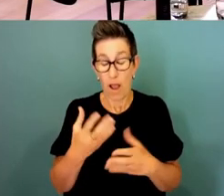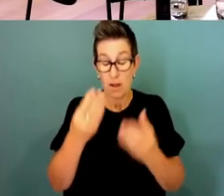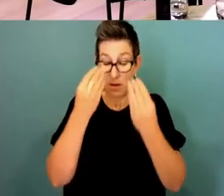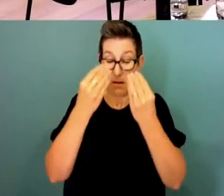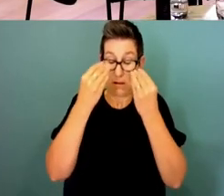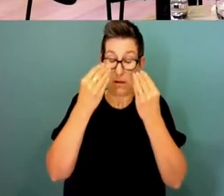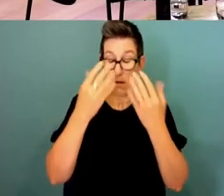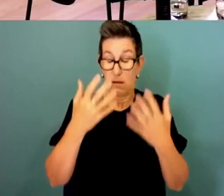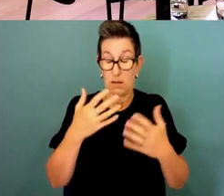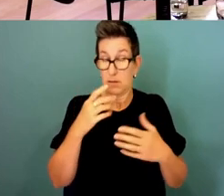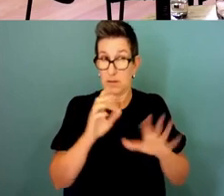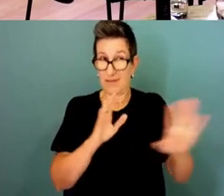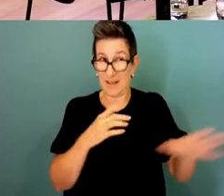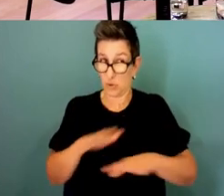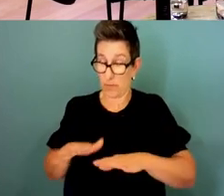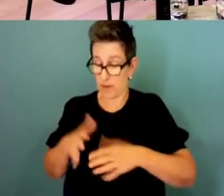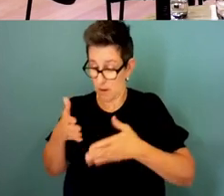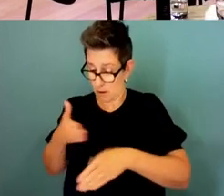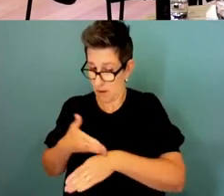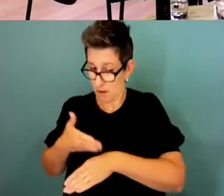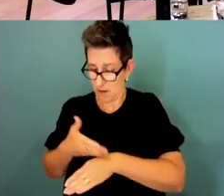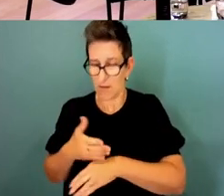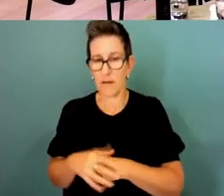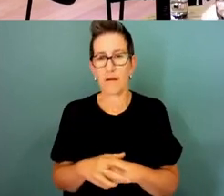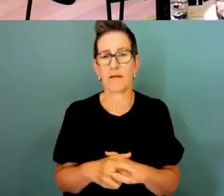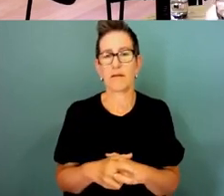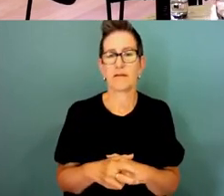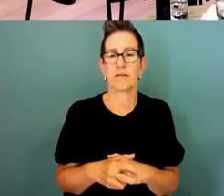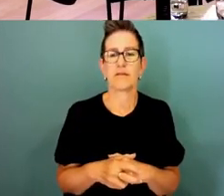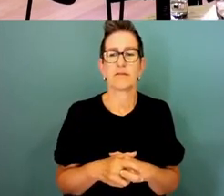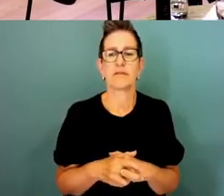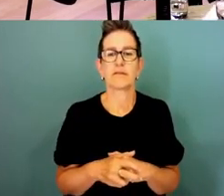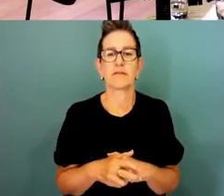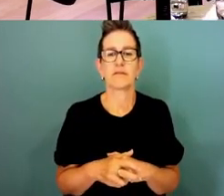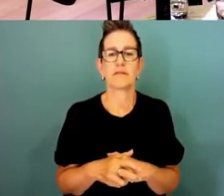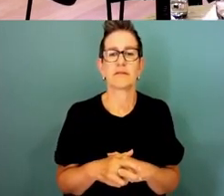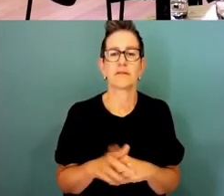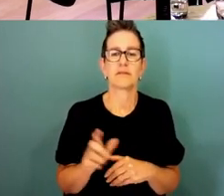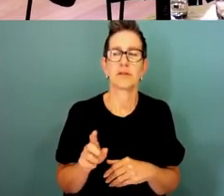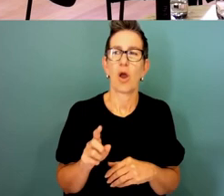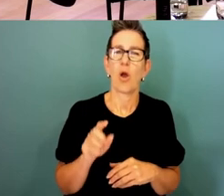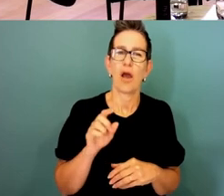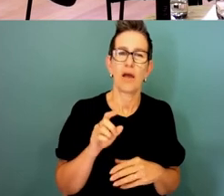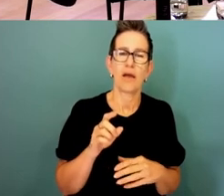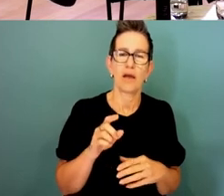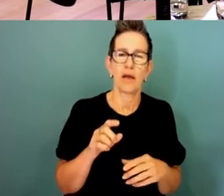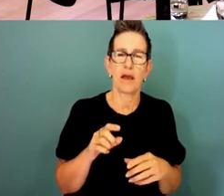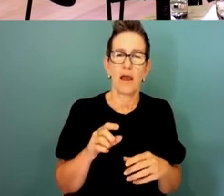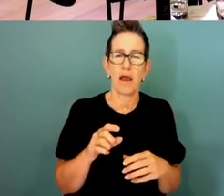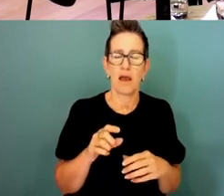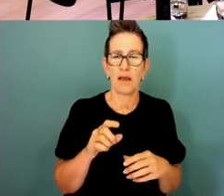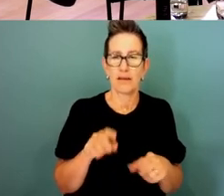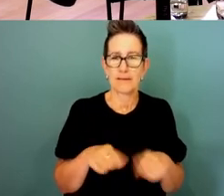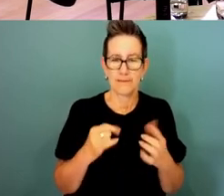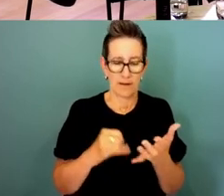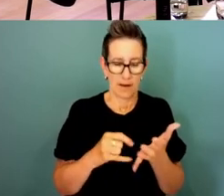just to come in on that very quickly and agree very much with what Rachel and Ray have said but there is a staged approach so we're doing an order to